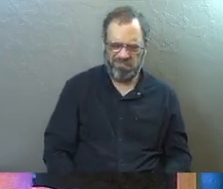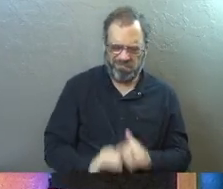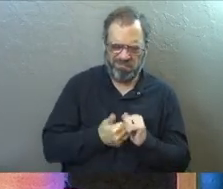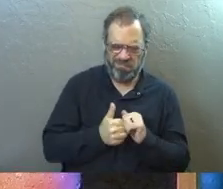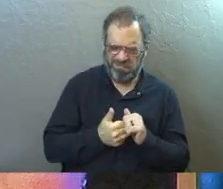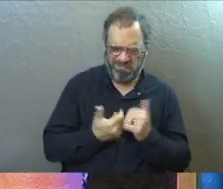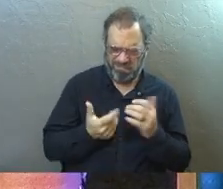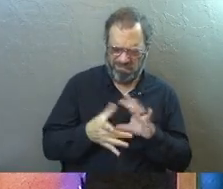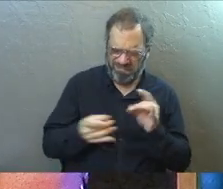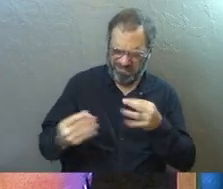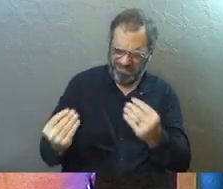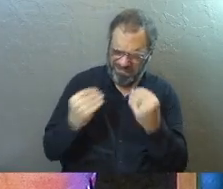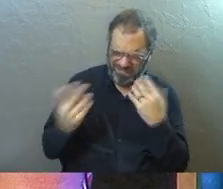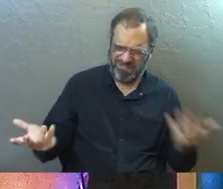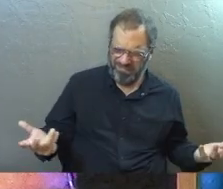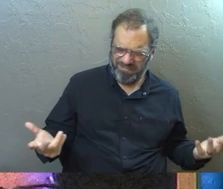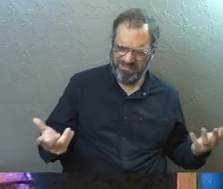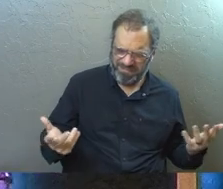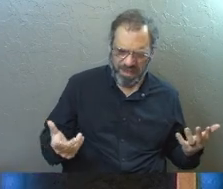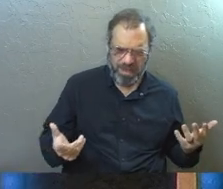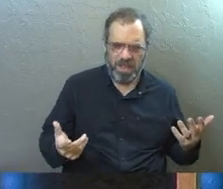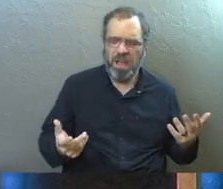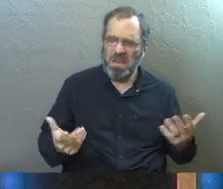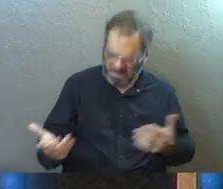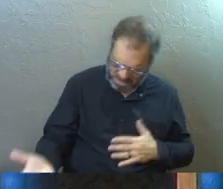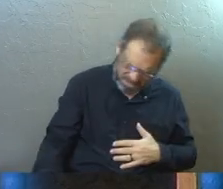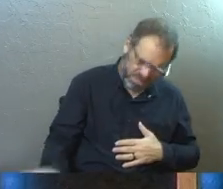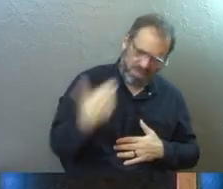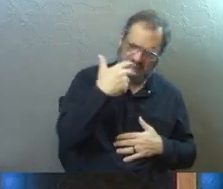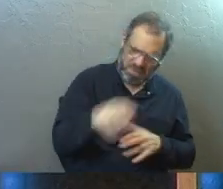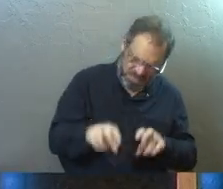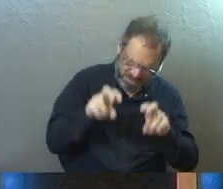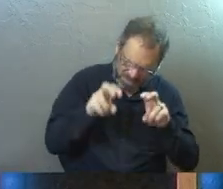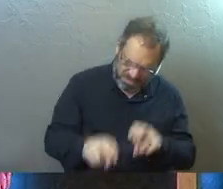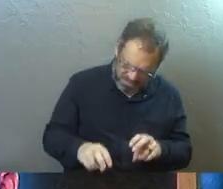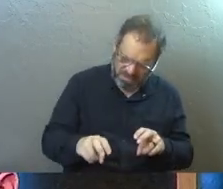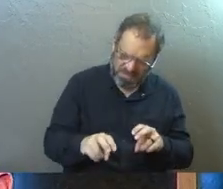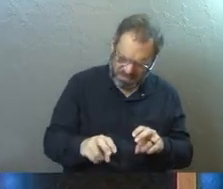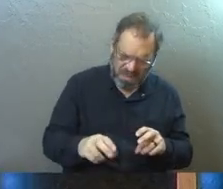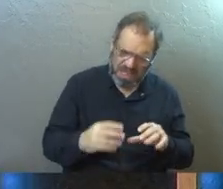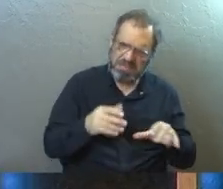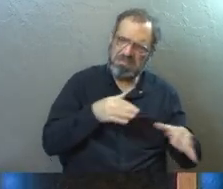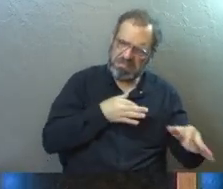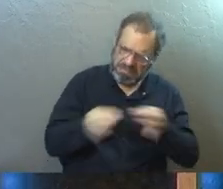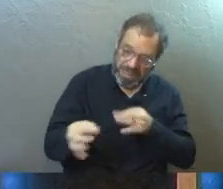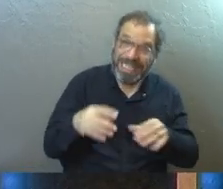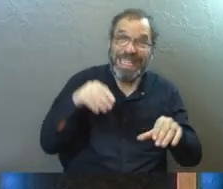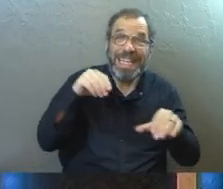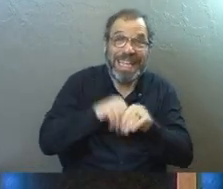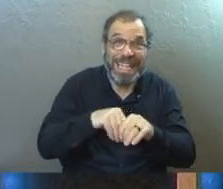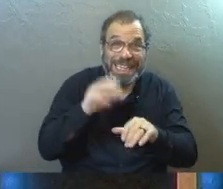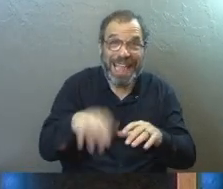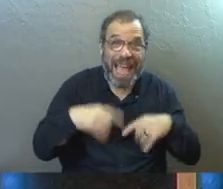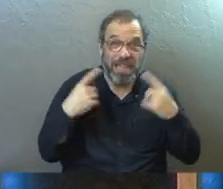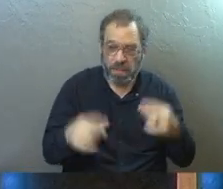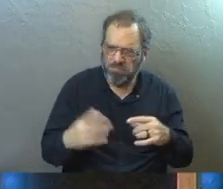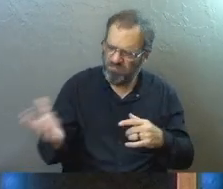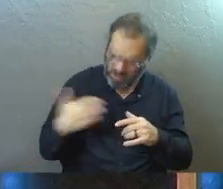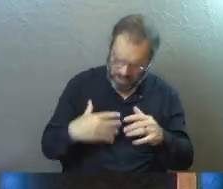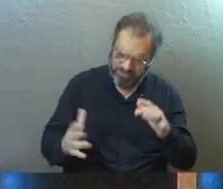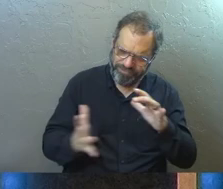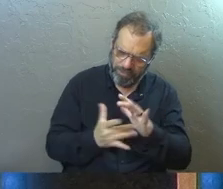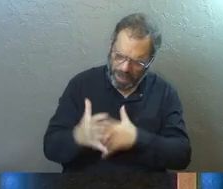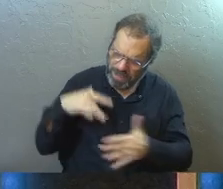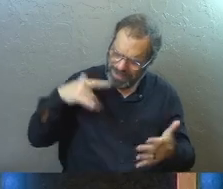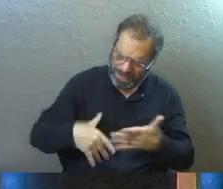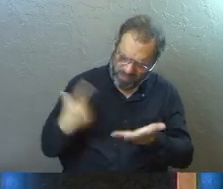can I unless someone instructs me? And he urged Philip to come up to the carriage and sit with him in the carriage. We're going to have a Bible study